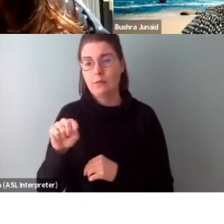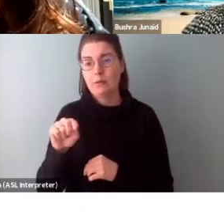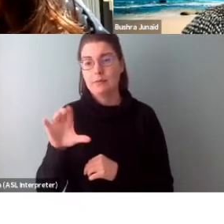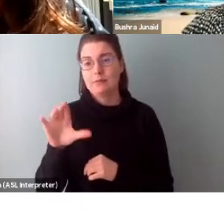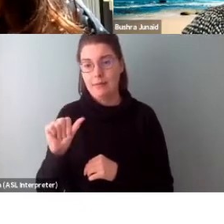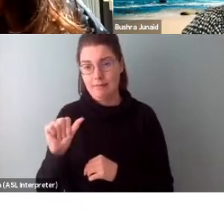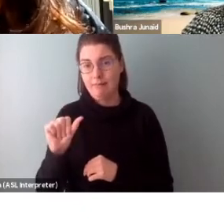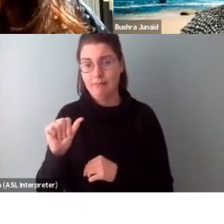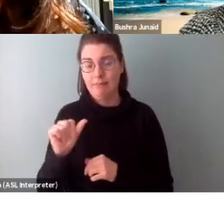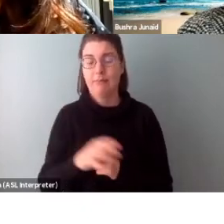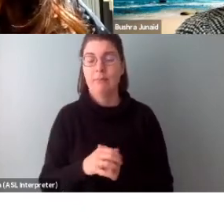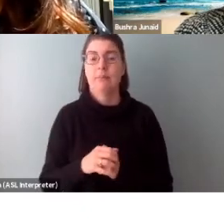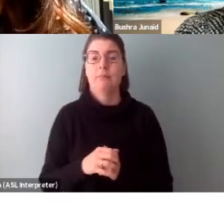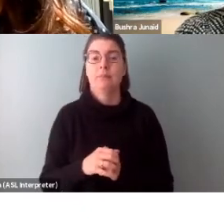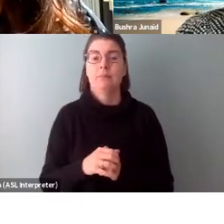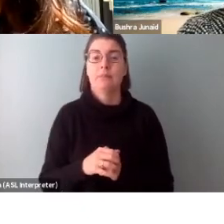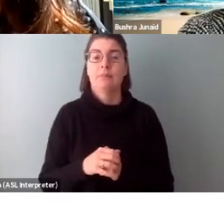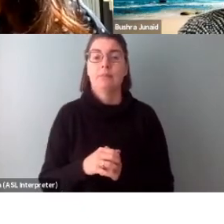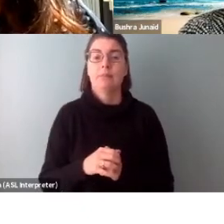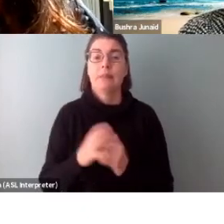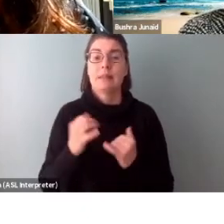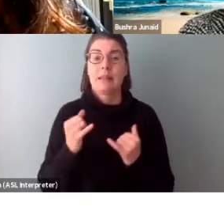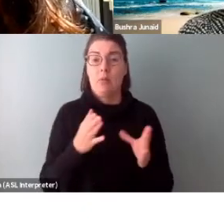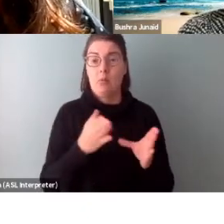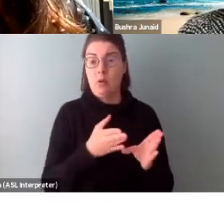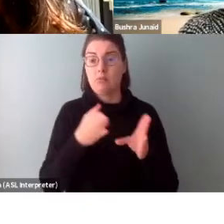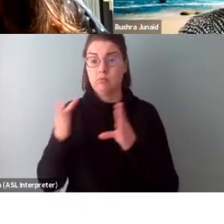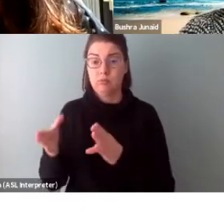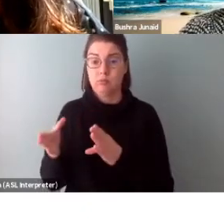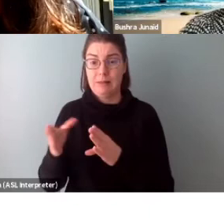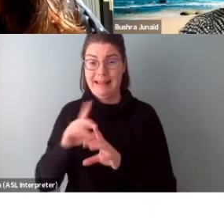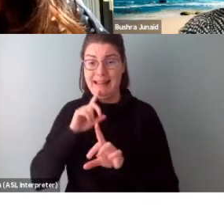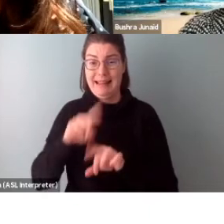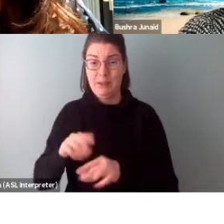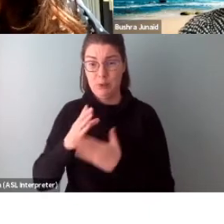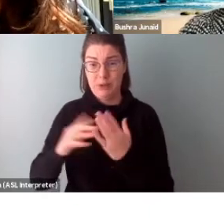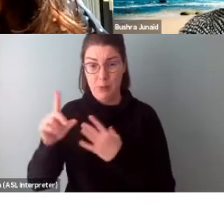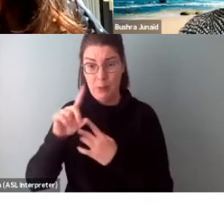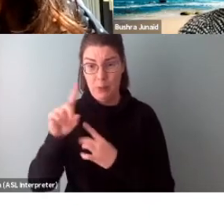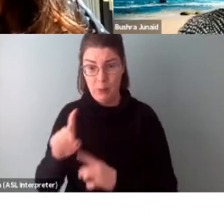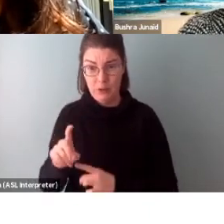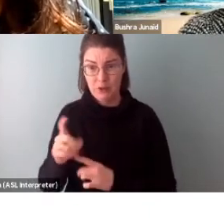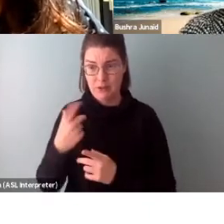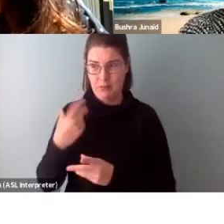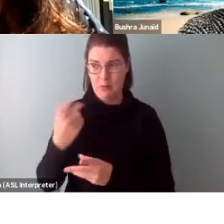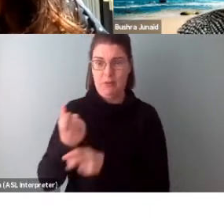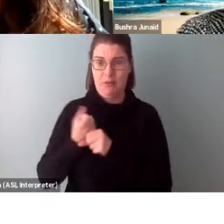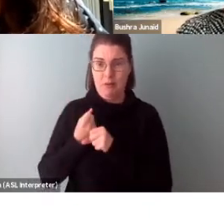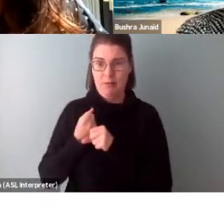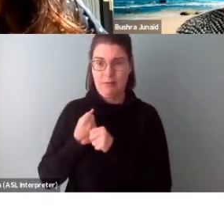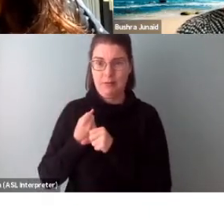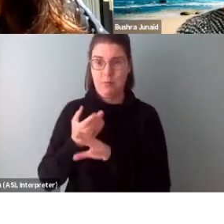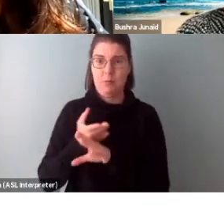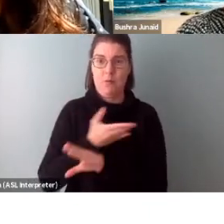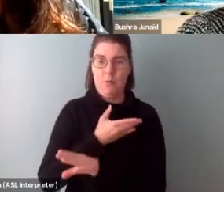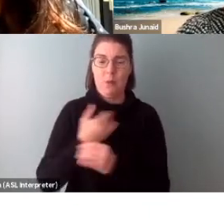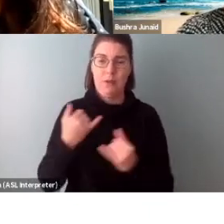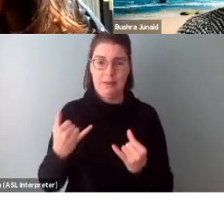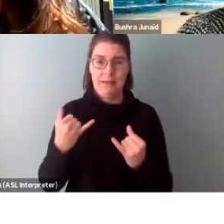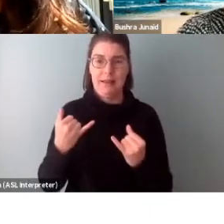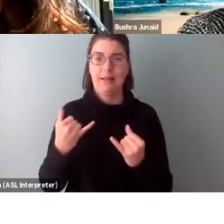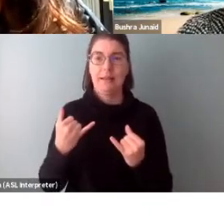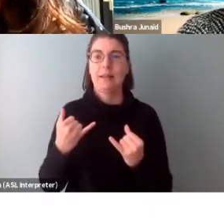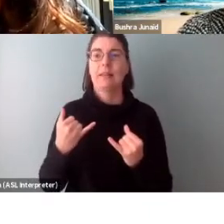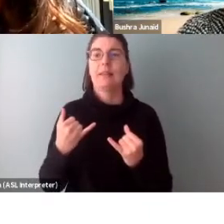.ca. We are going to move on now to answering some of the questions we received prior to today's session